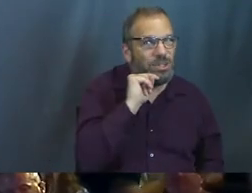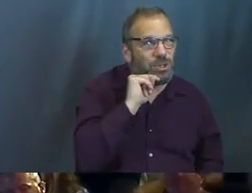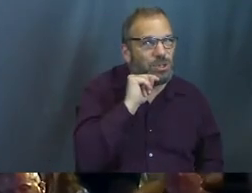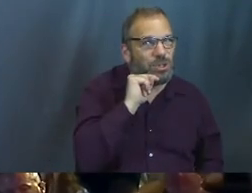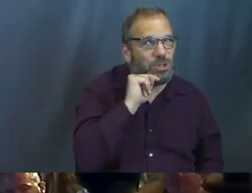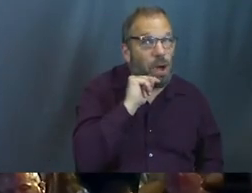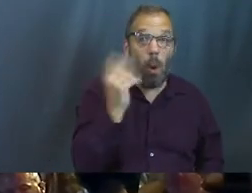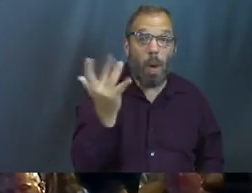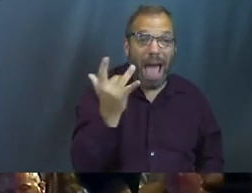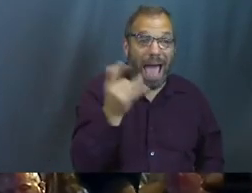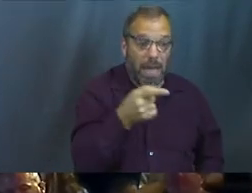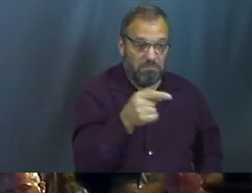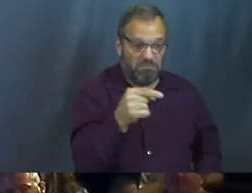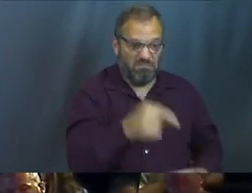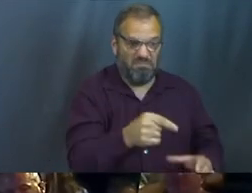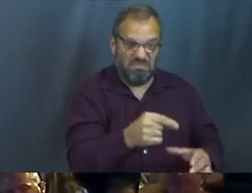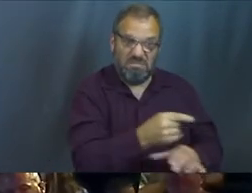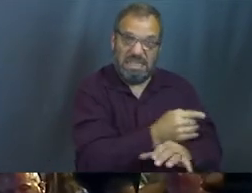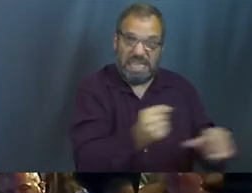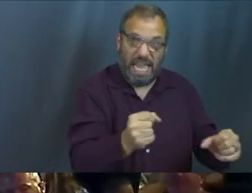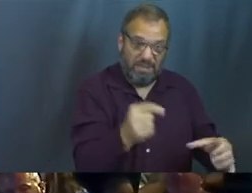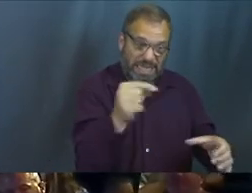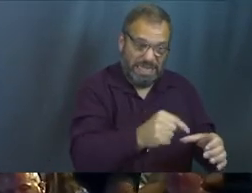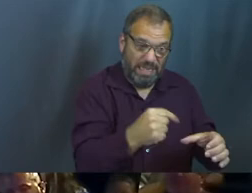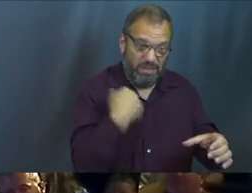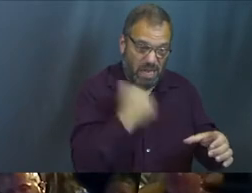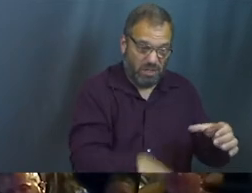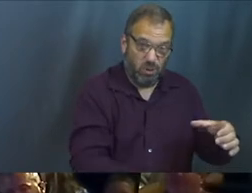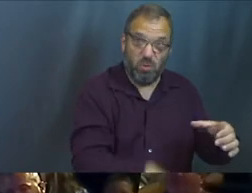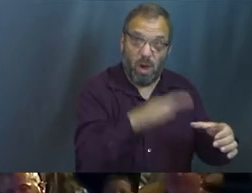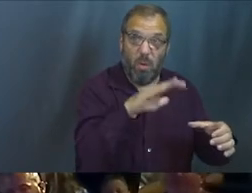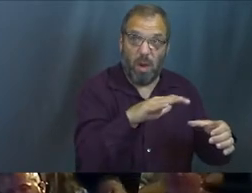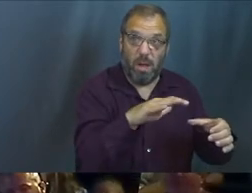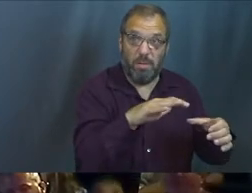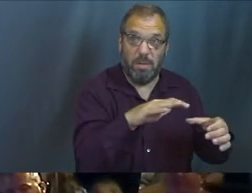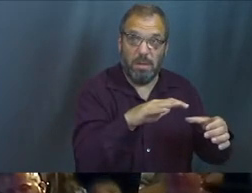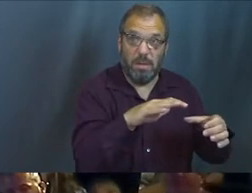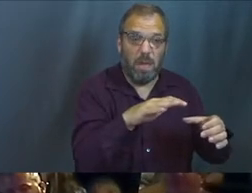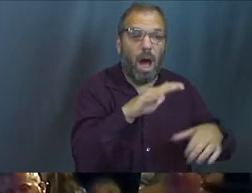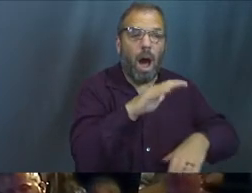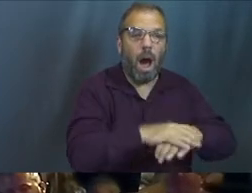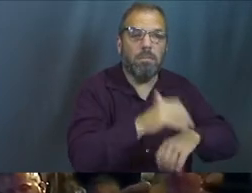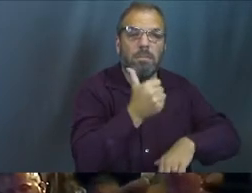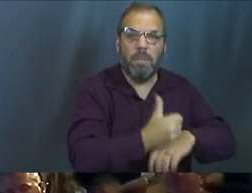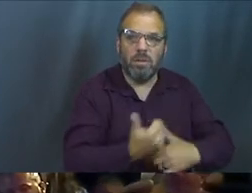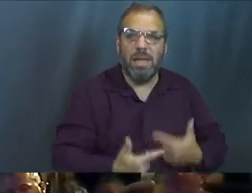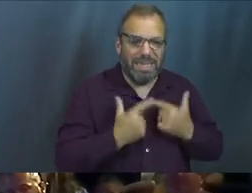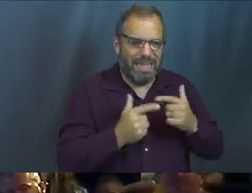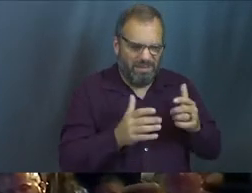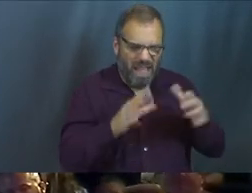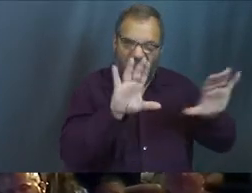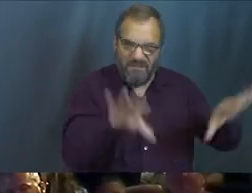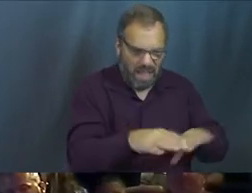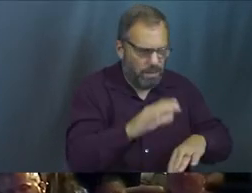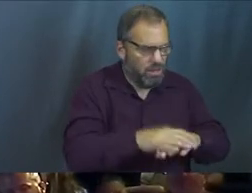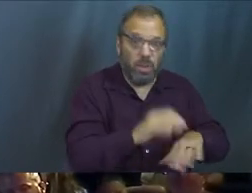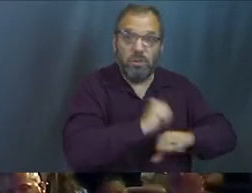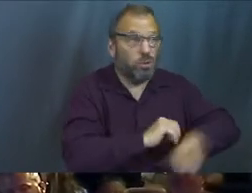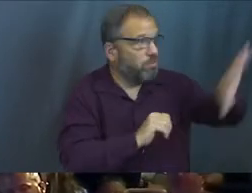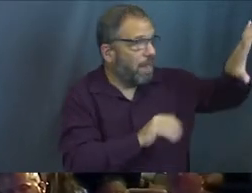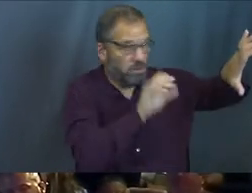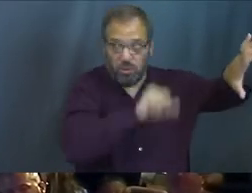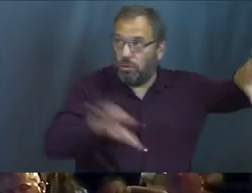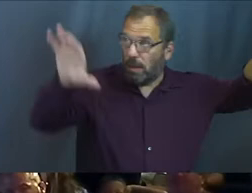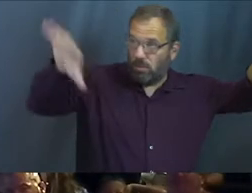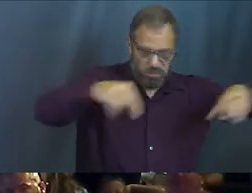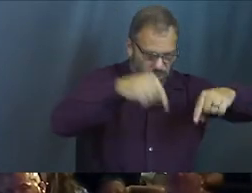One of the reasons is because it was a much safer space for us to grow up in. On post, there was like, we lived in basically a little valley between two mountains where all